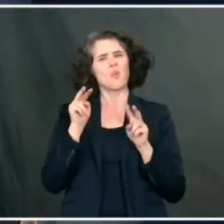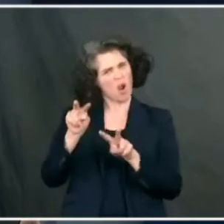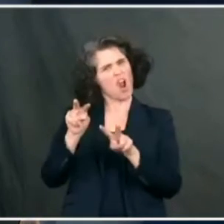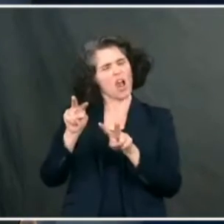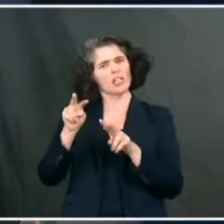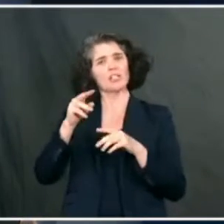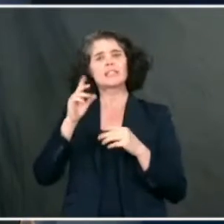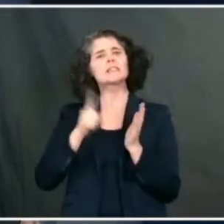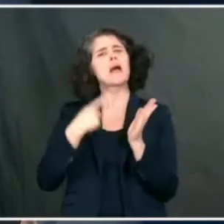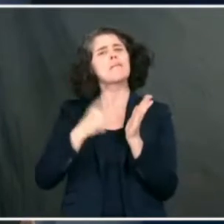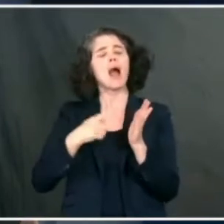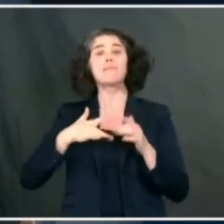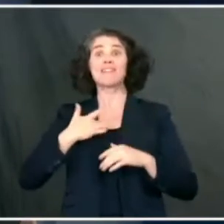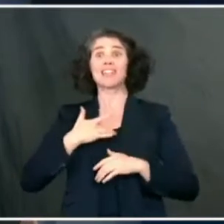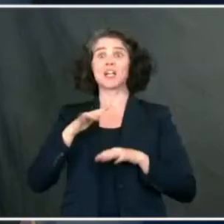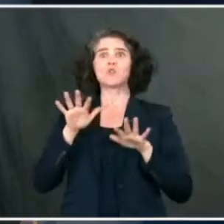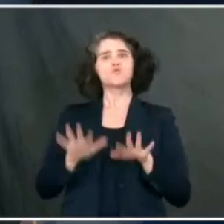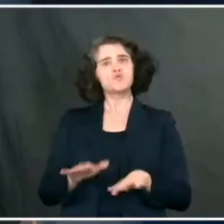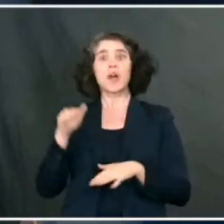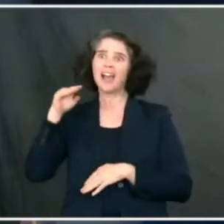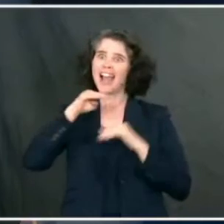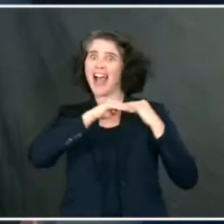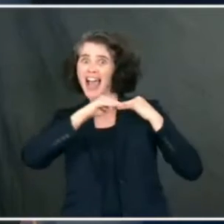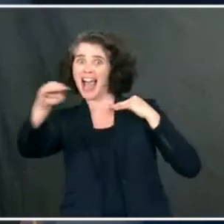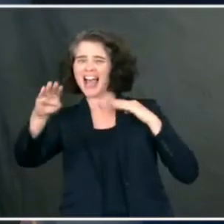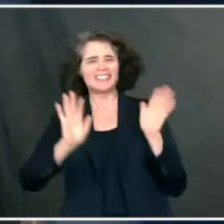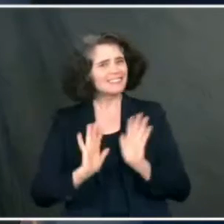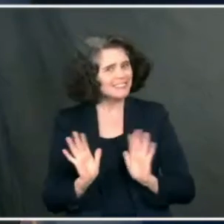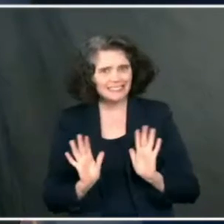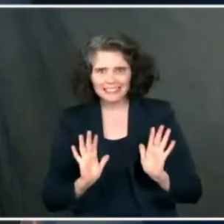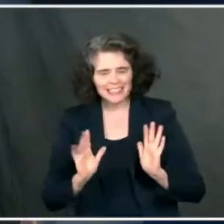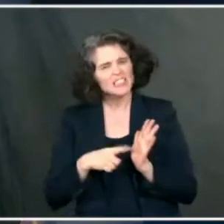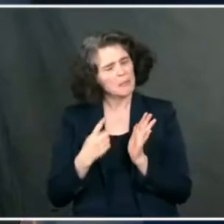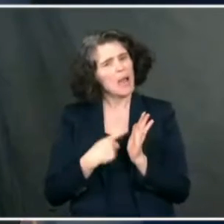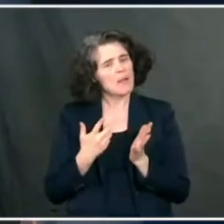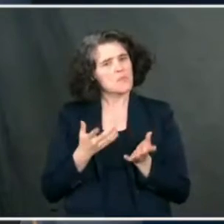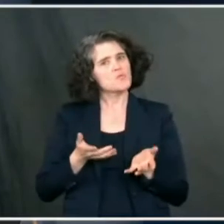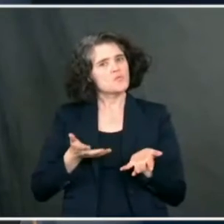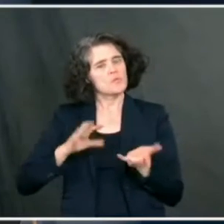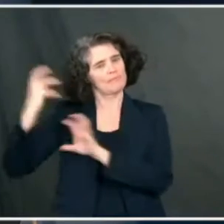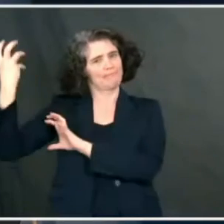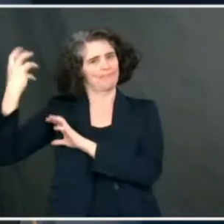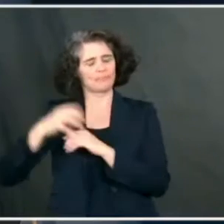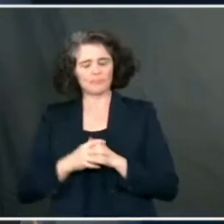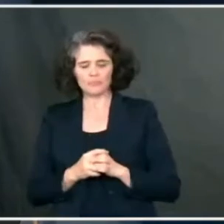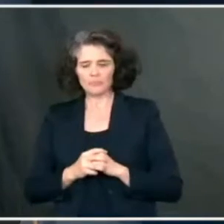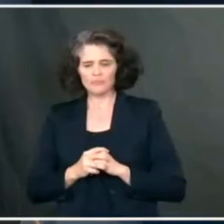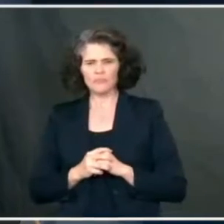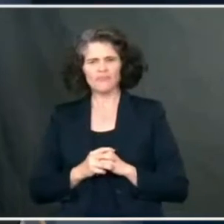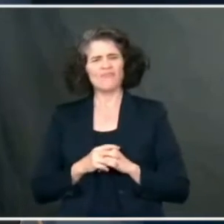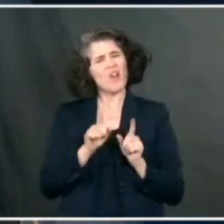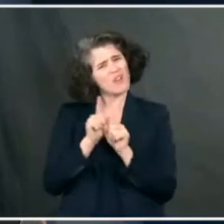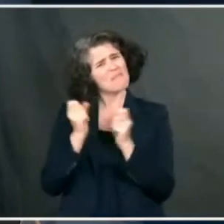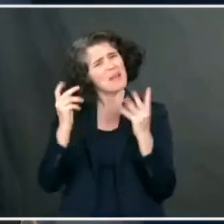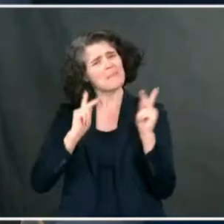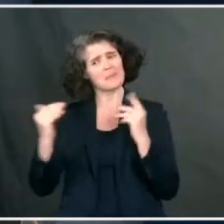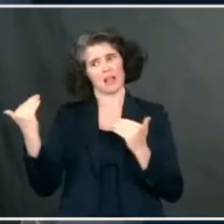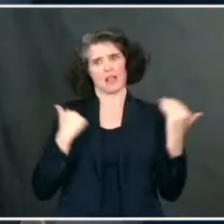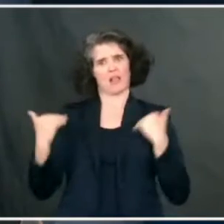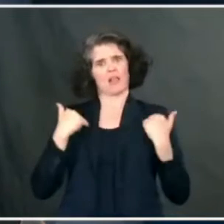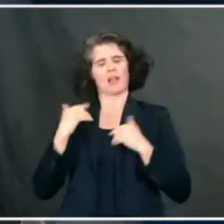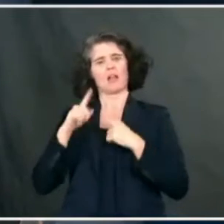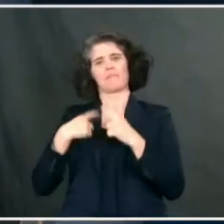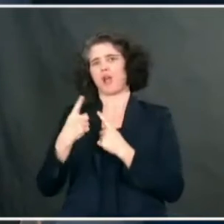see that sort of thing. The other point I want to make is one that we're getting asked a lot regarding questions. That is,